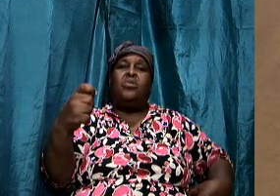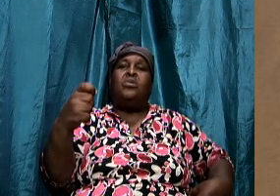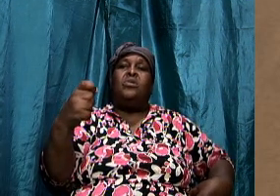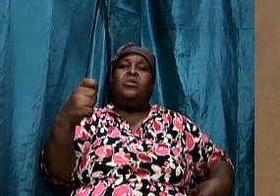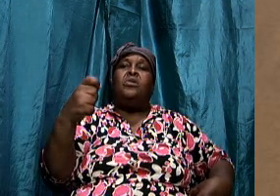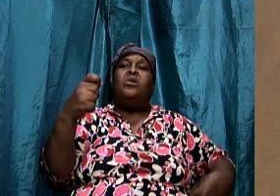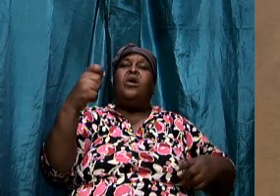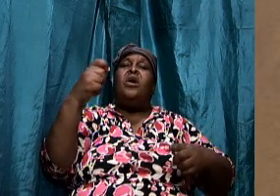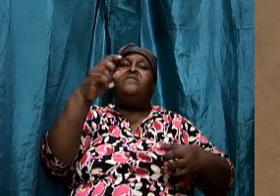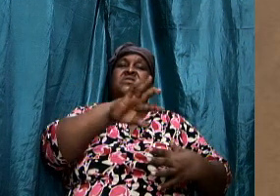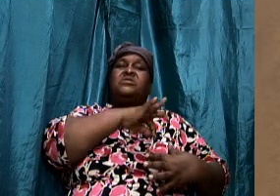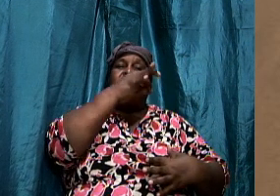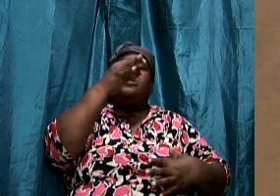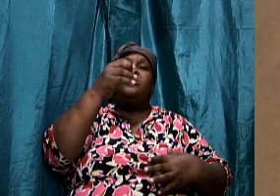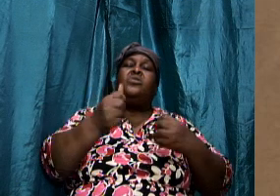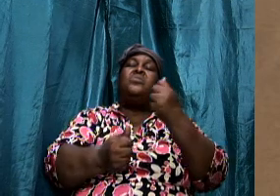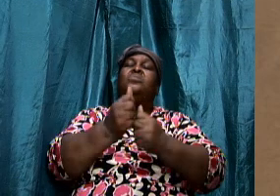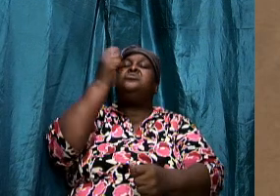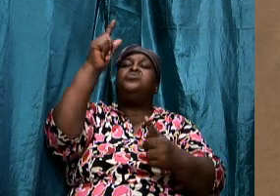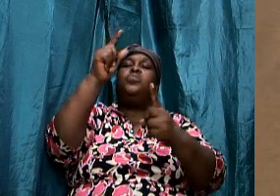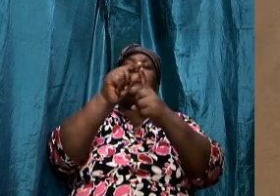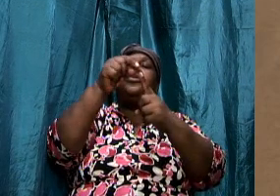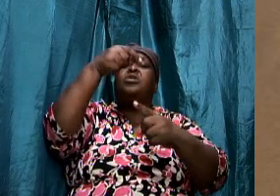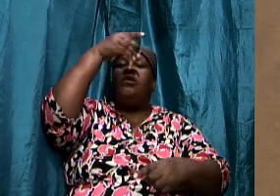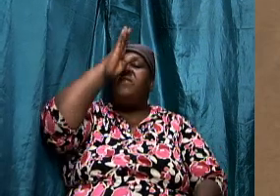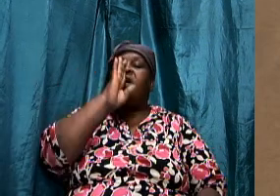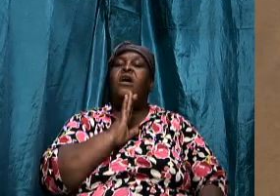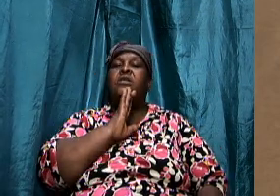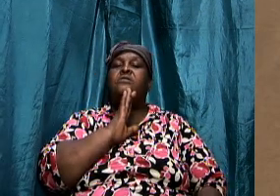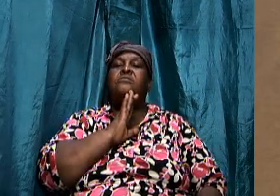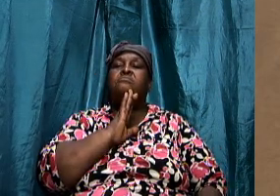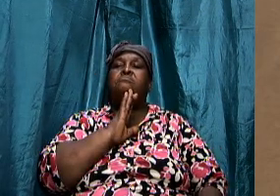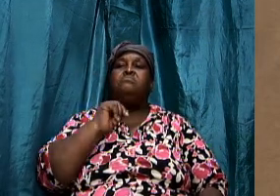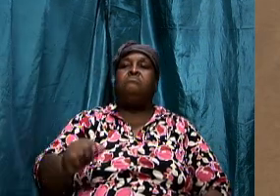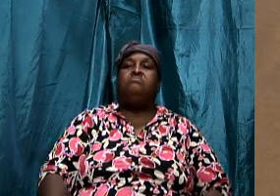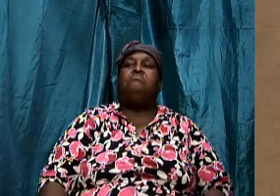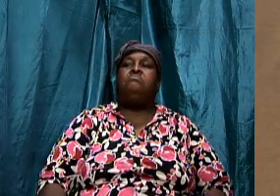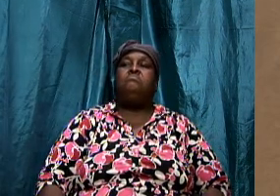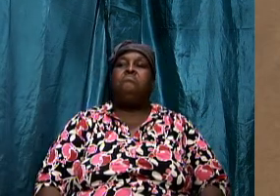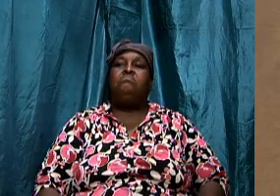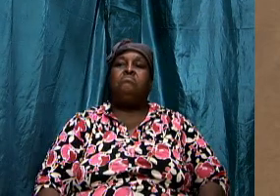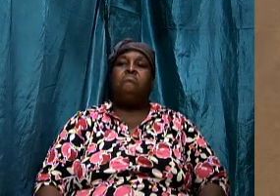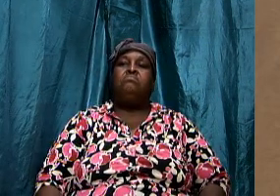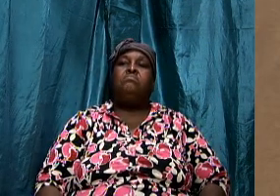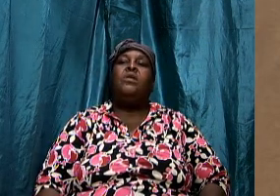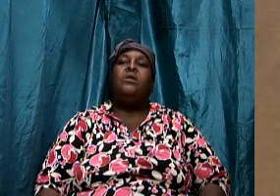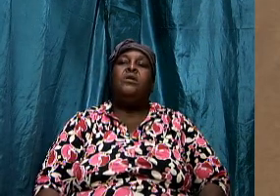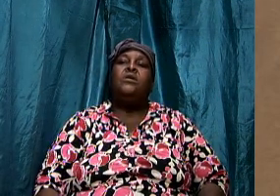which is the word of god So we are going back to the slide that was just up.